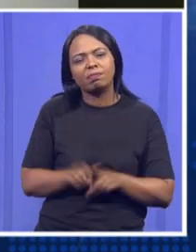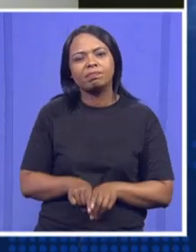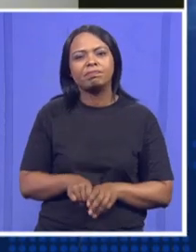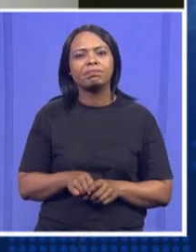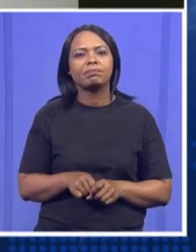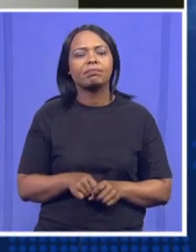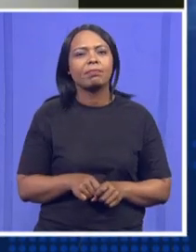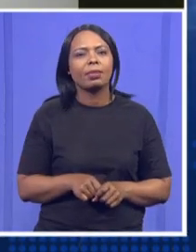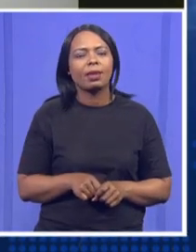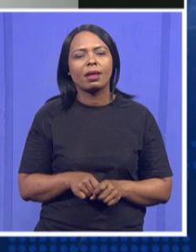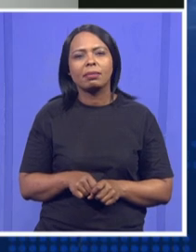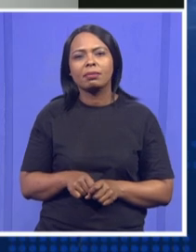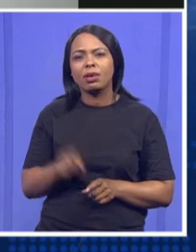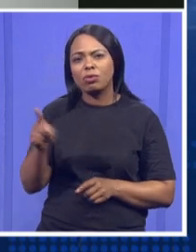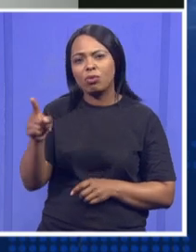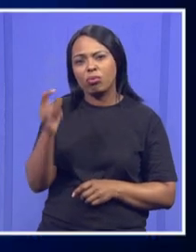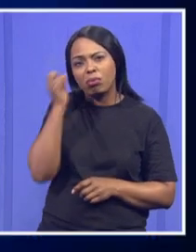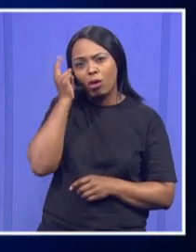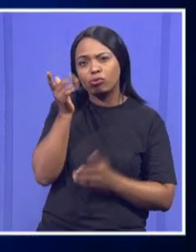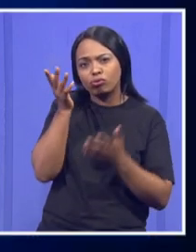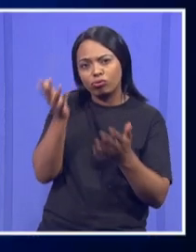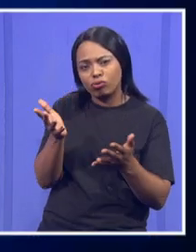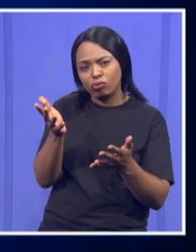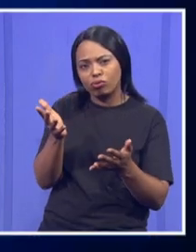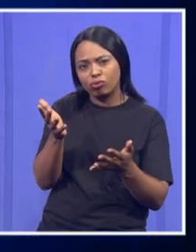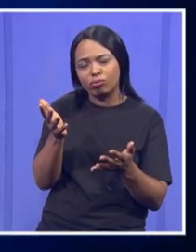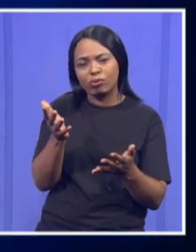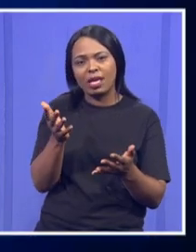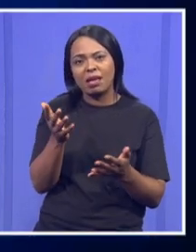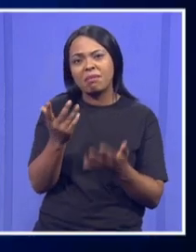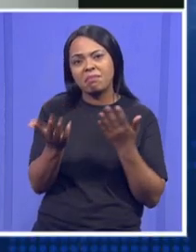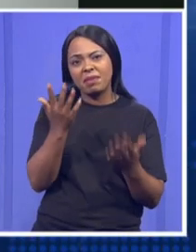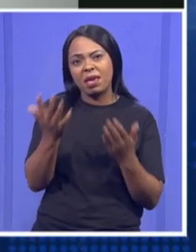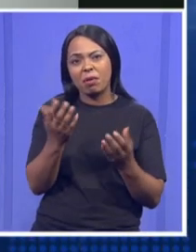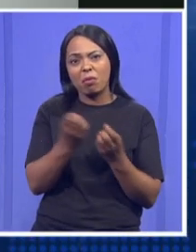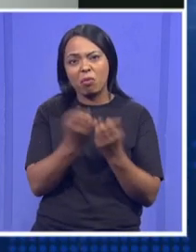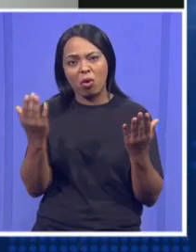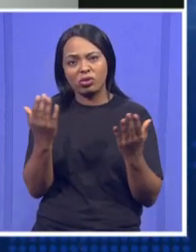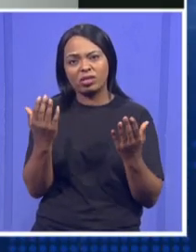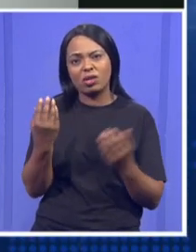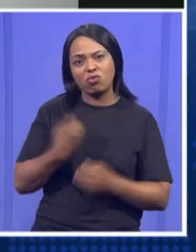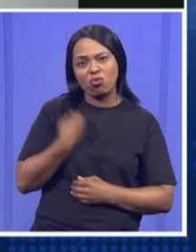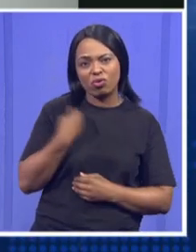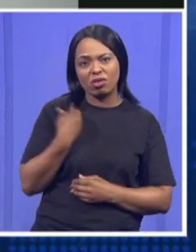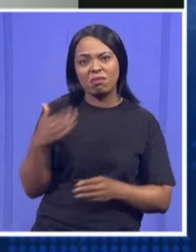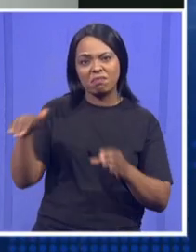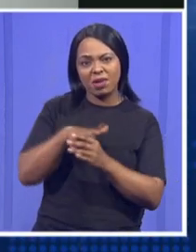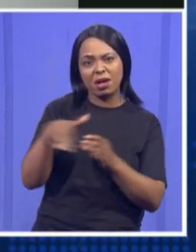Is that the sense you have, that we'll see a younger provincial cabinet coming in?